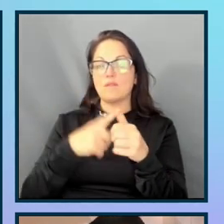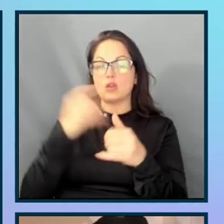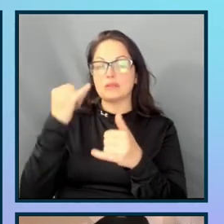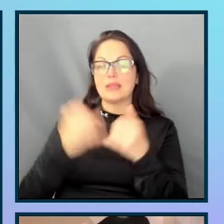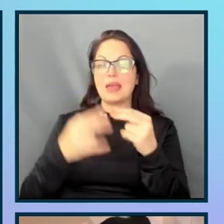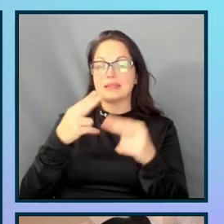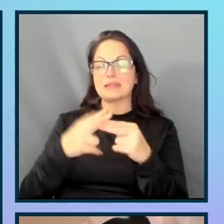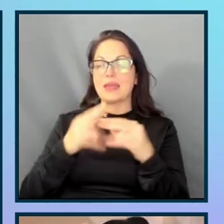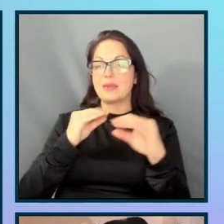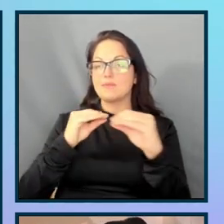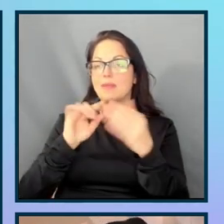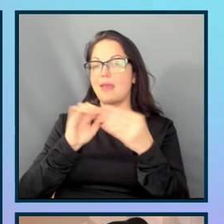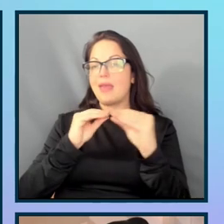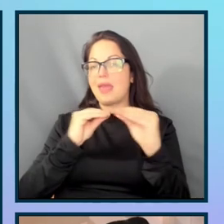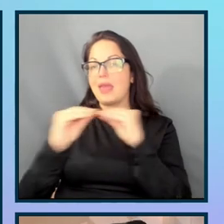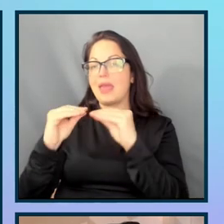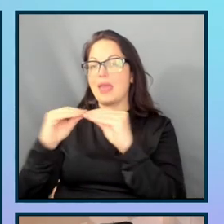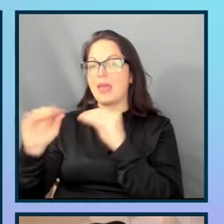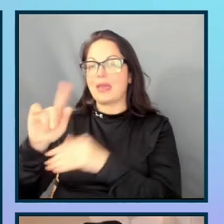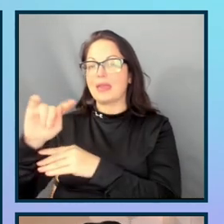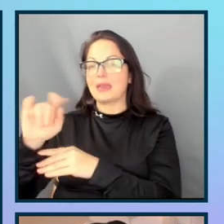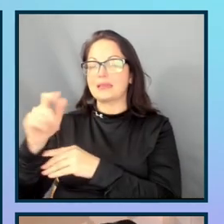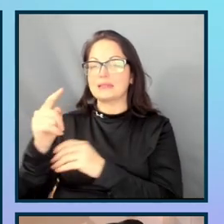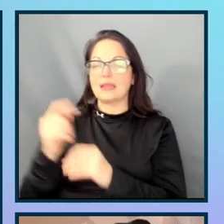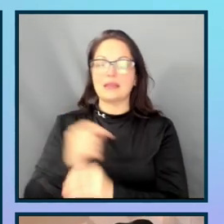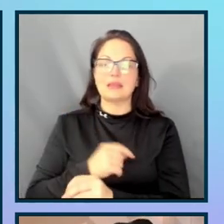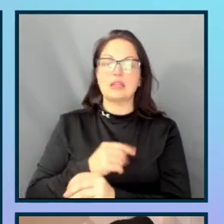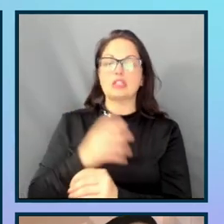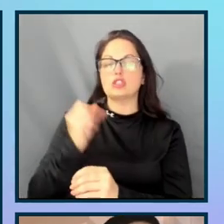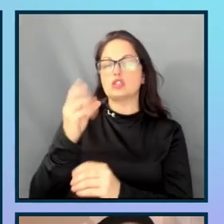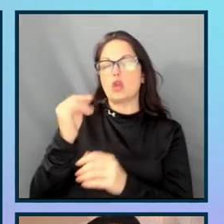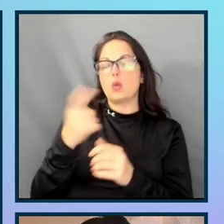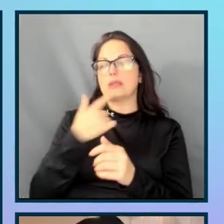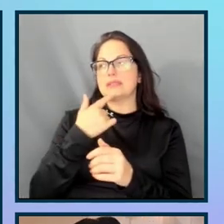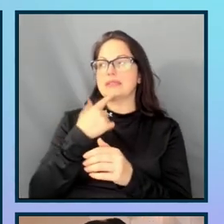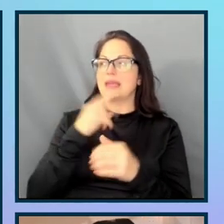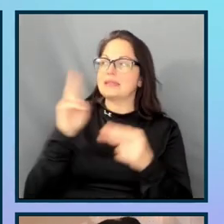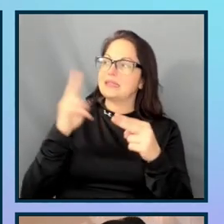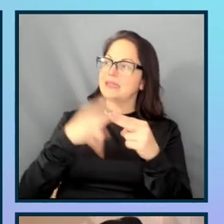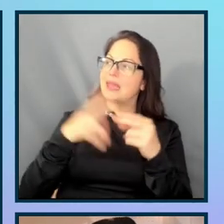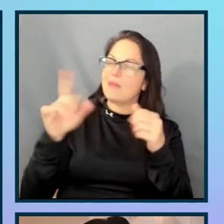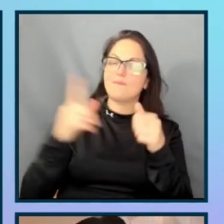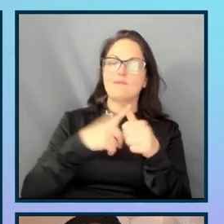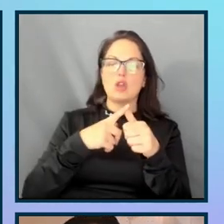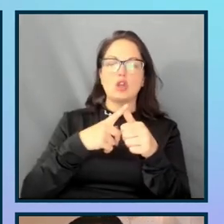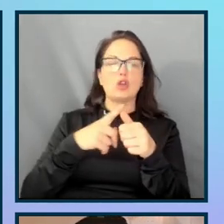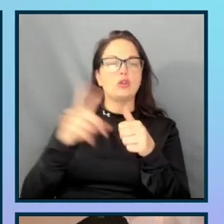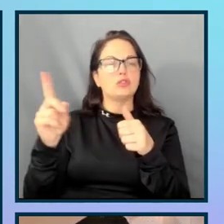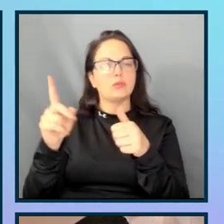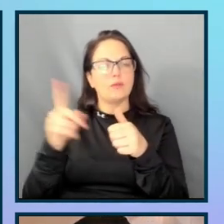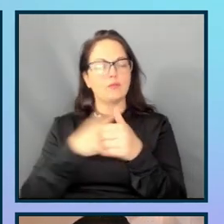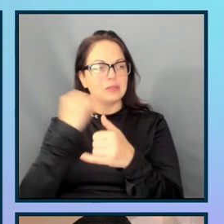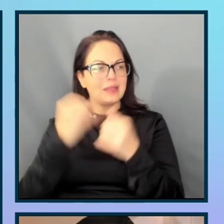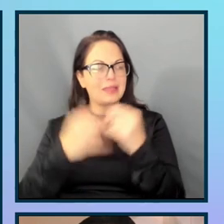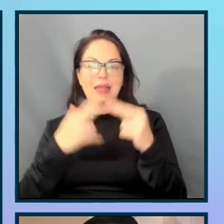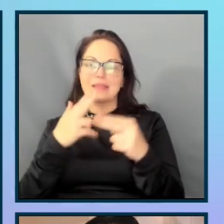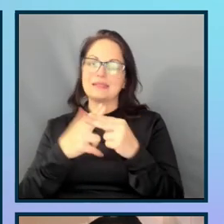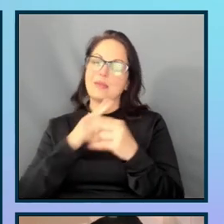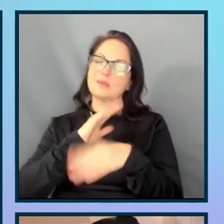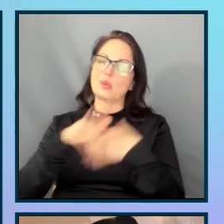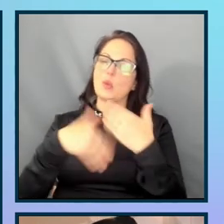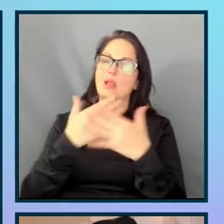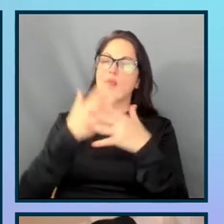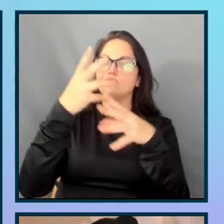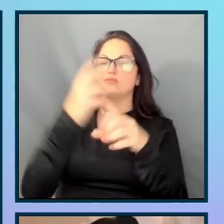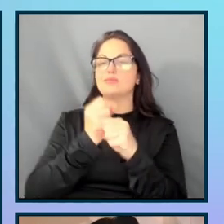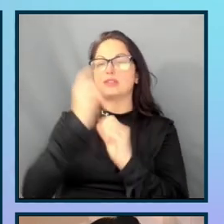So, it did say name first and last name. it kind of just kind of did it all in one round, right? So, it read